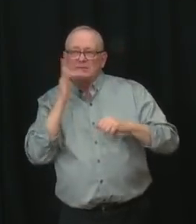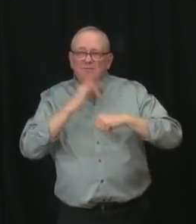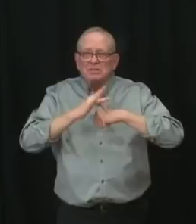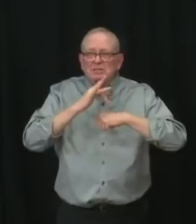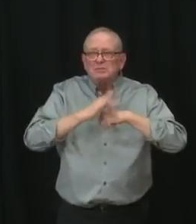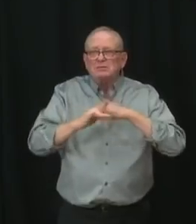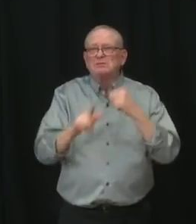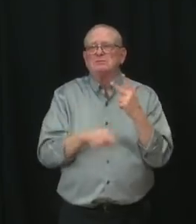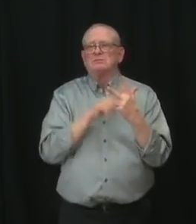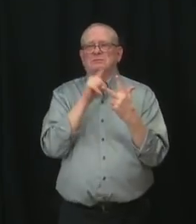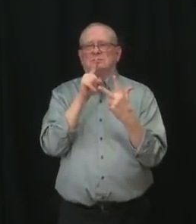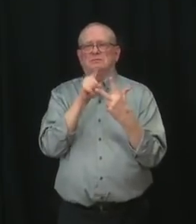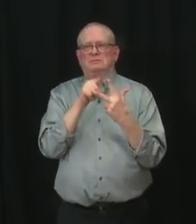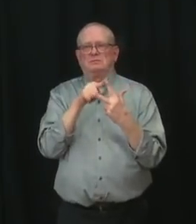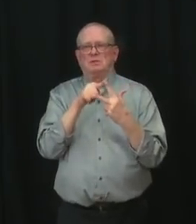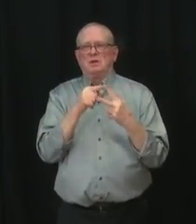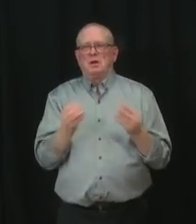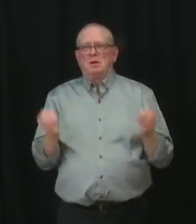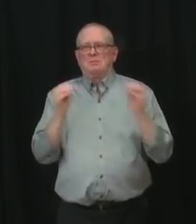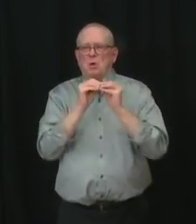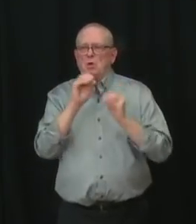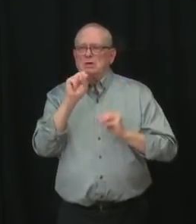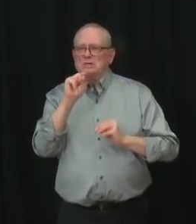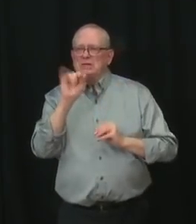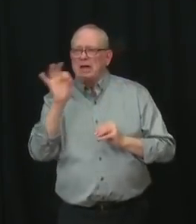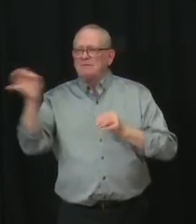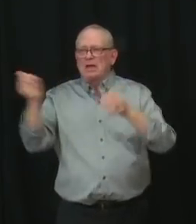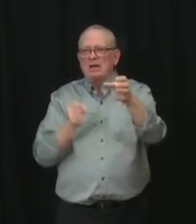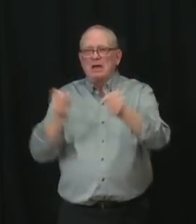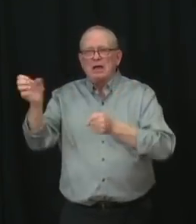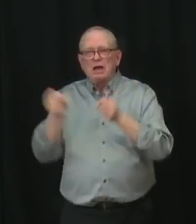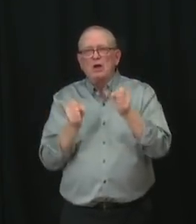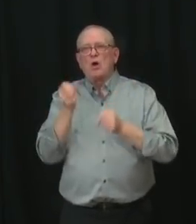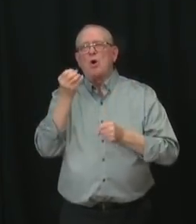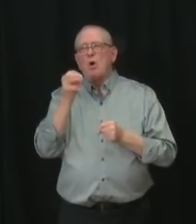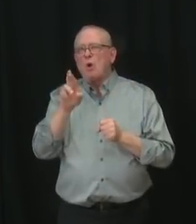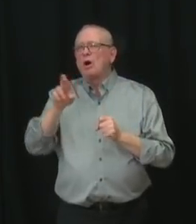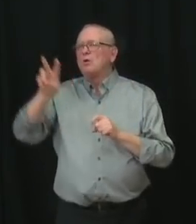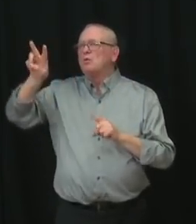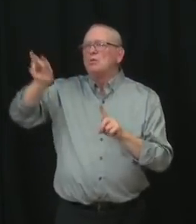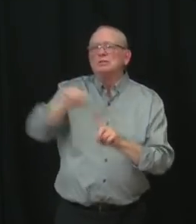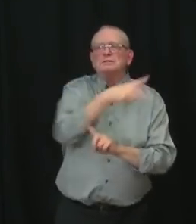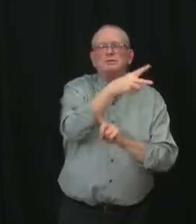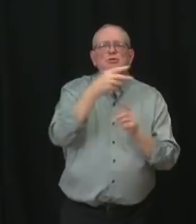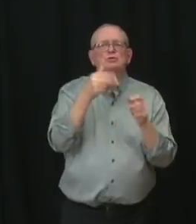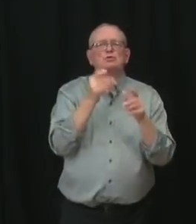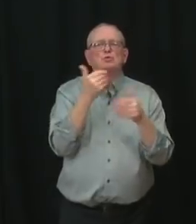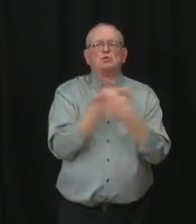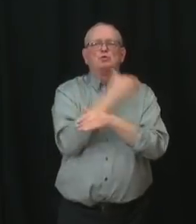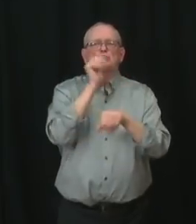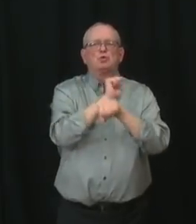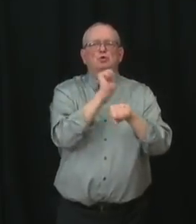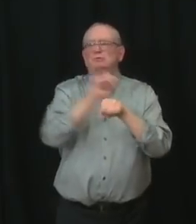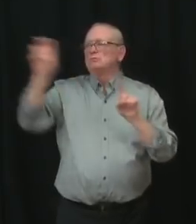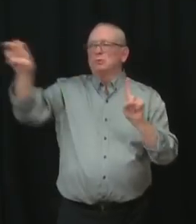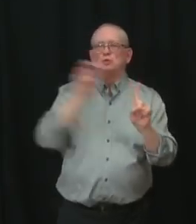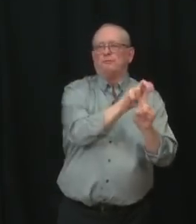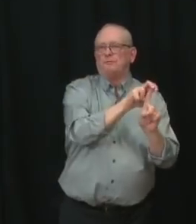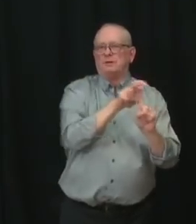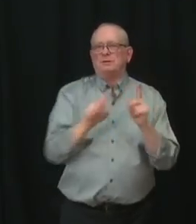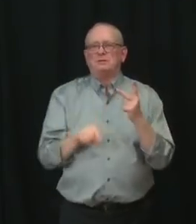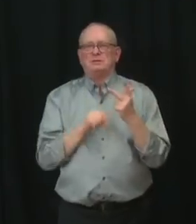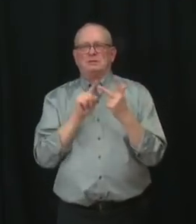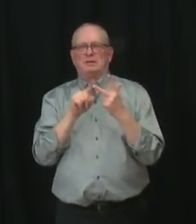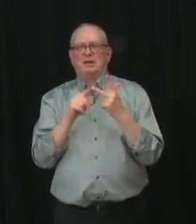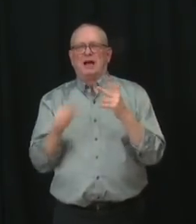and establishing community COVID clinics where appropriate. Our hospitals are under strain. Especially in the